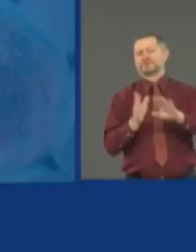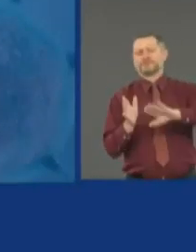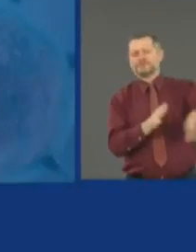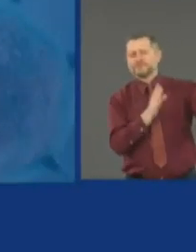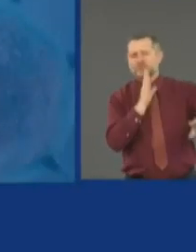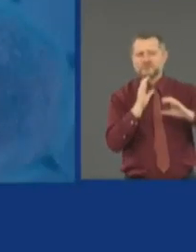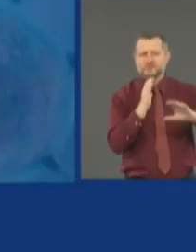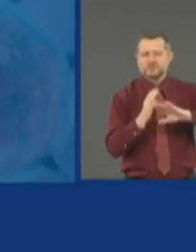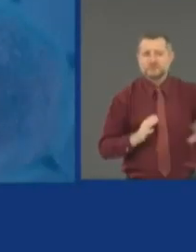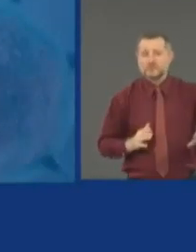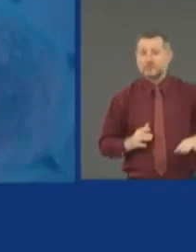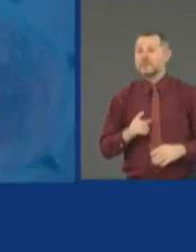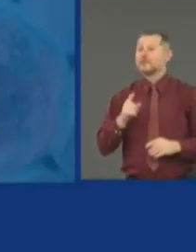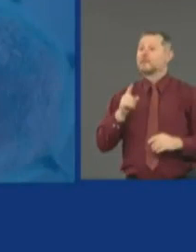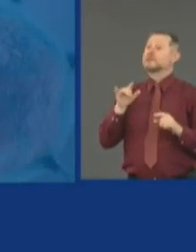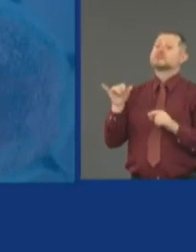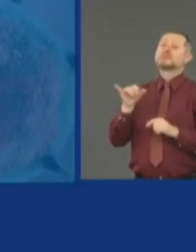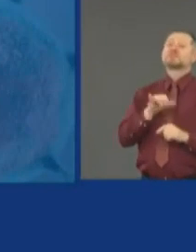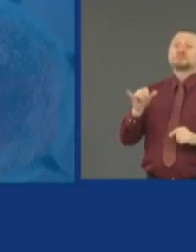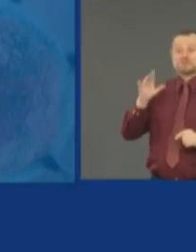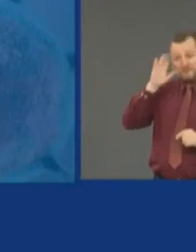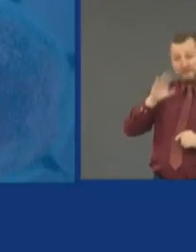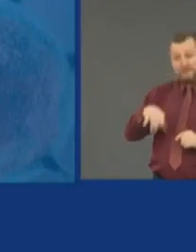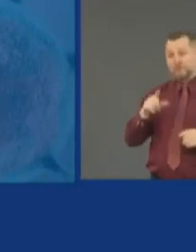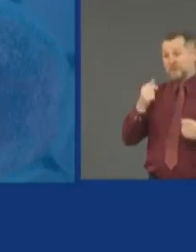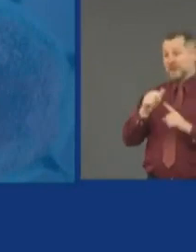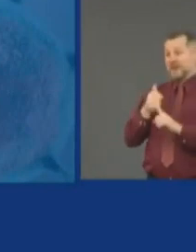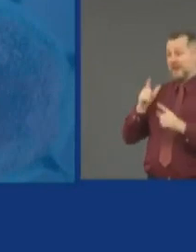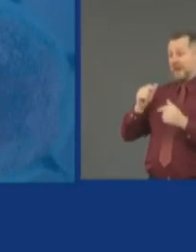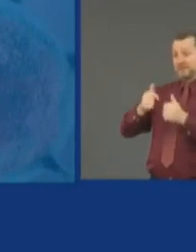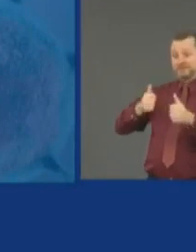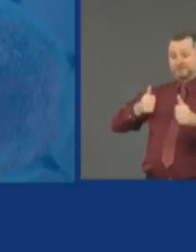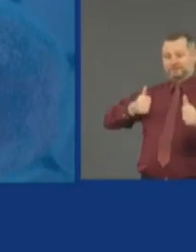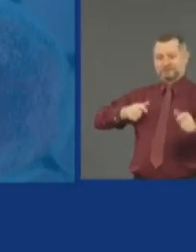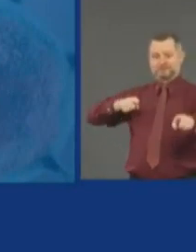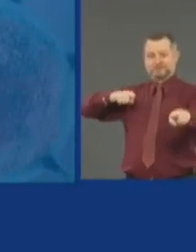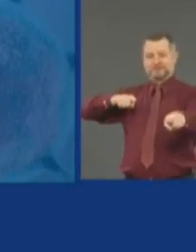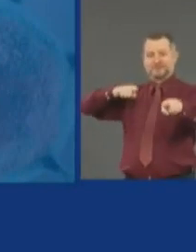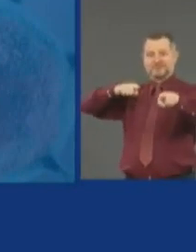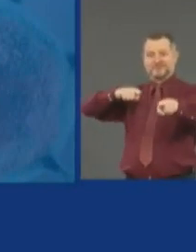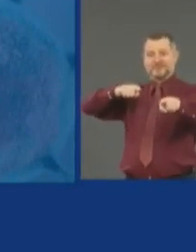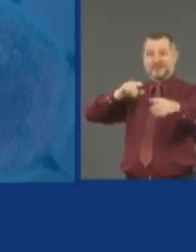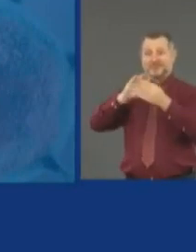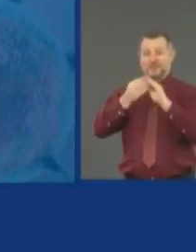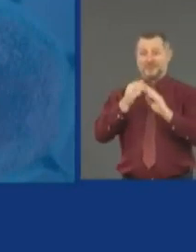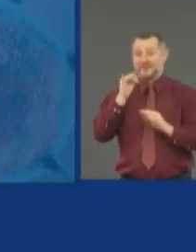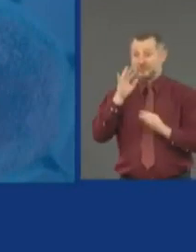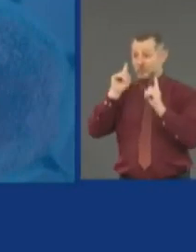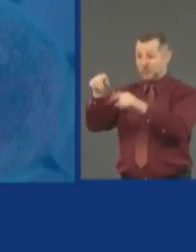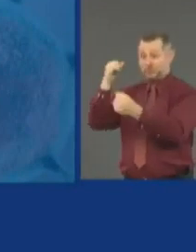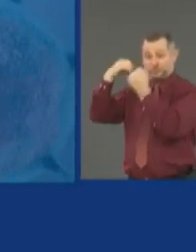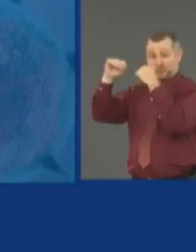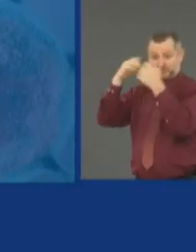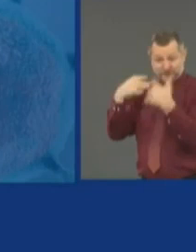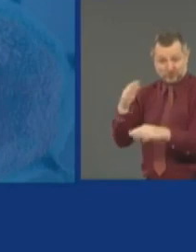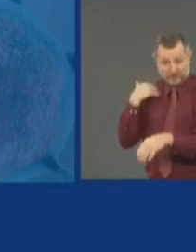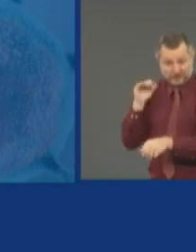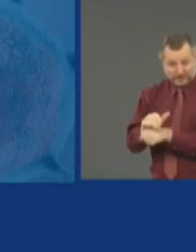Also, there's a lag in the numbers, remember. Somebody goes to a protest last night to get infected.